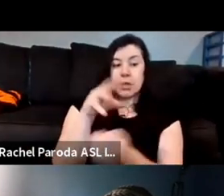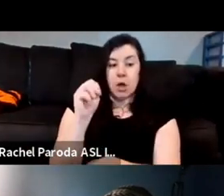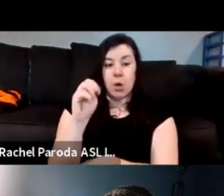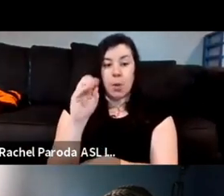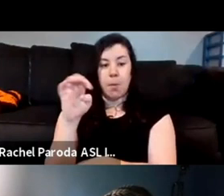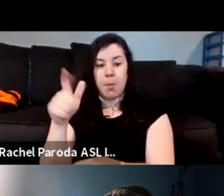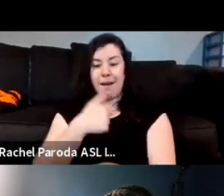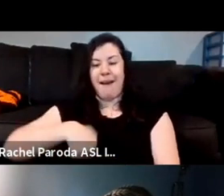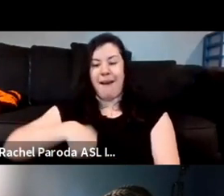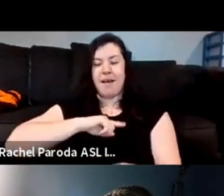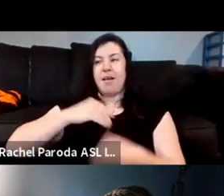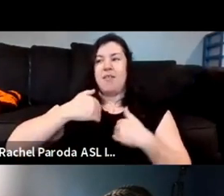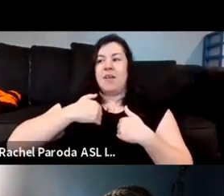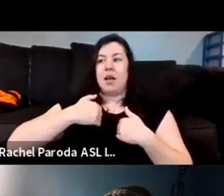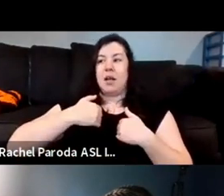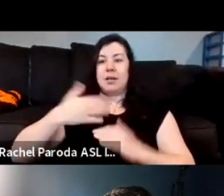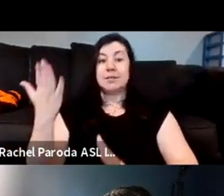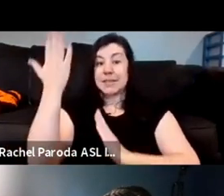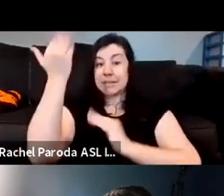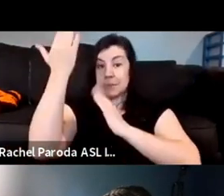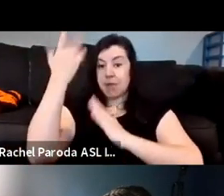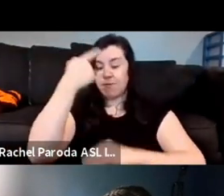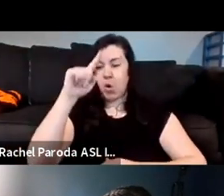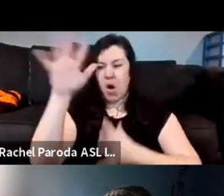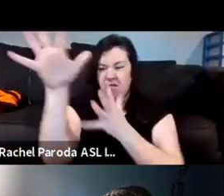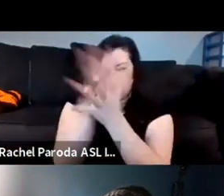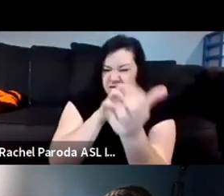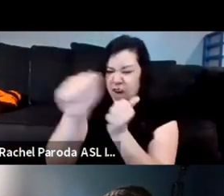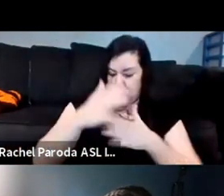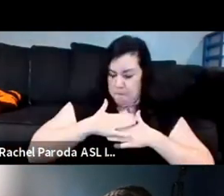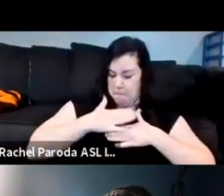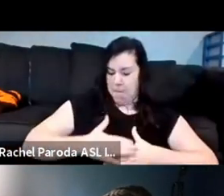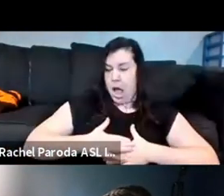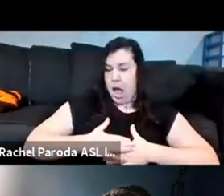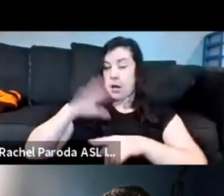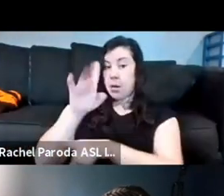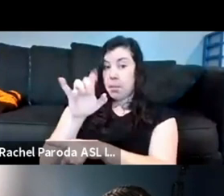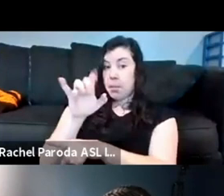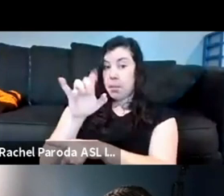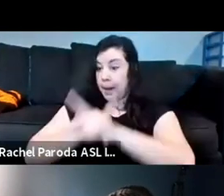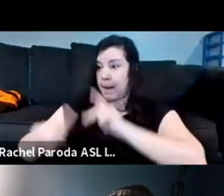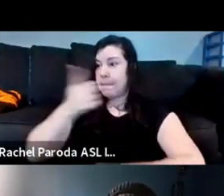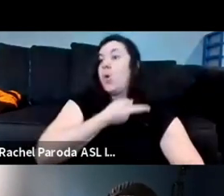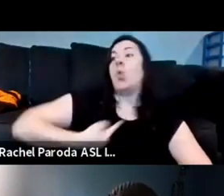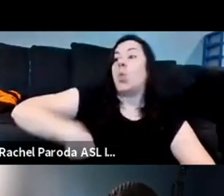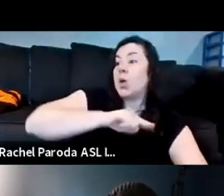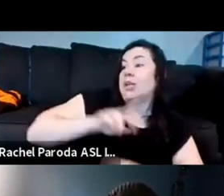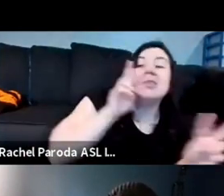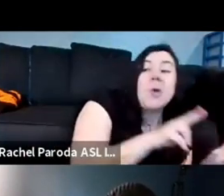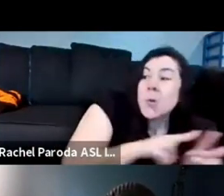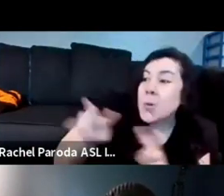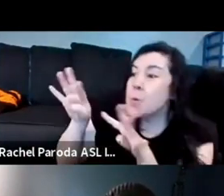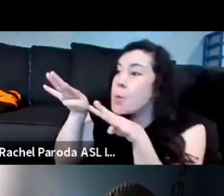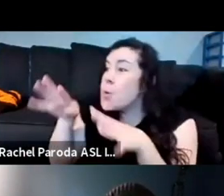expectation of spectatorial violence on the bodies of black people and that we are normalized into the